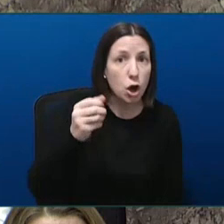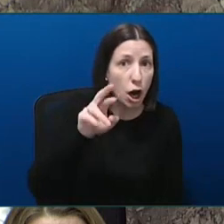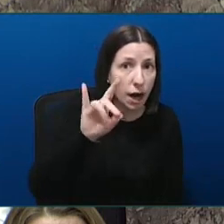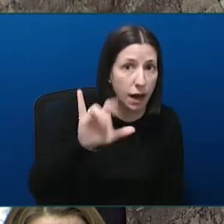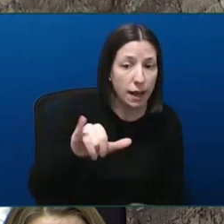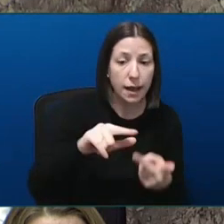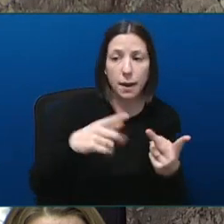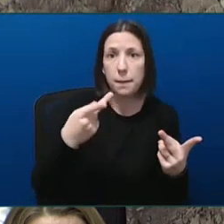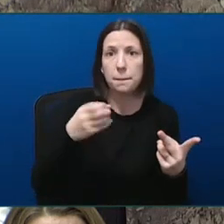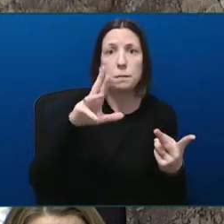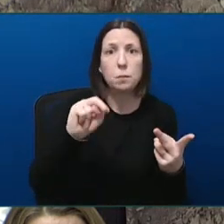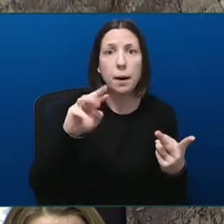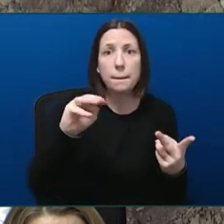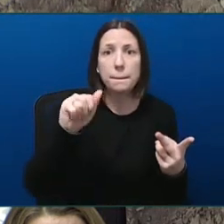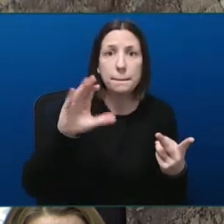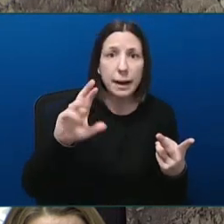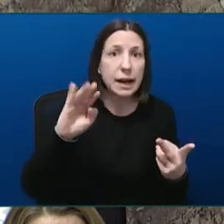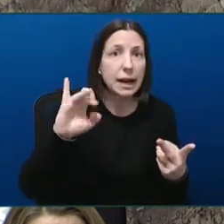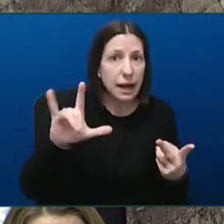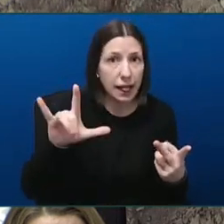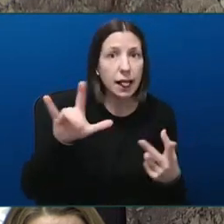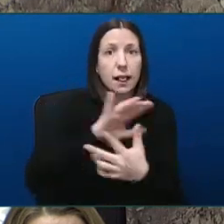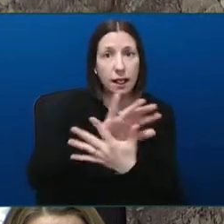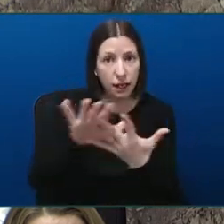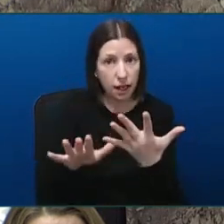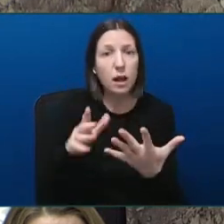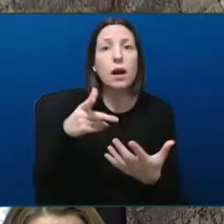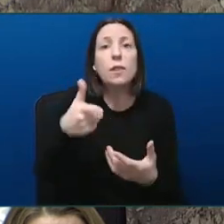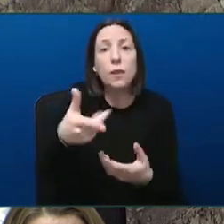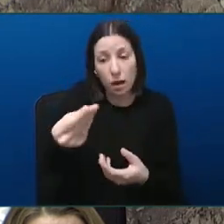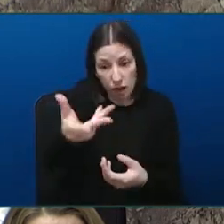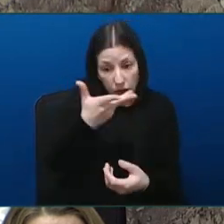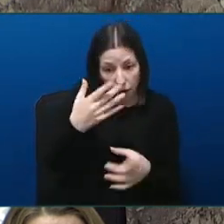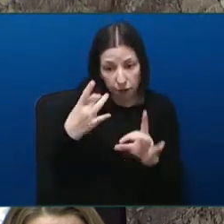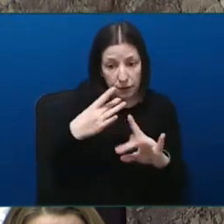informed by those communities and we are going to continue to act with that in mind.